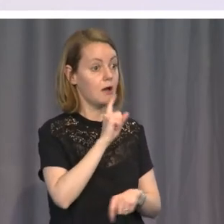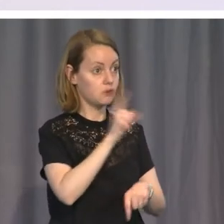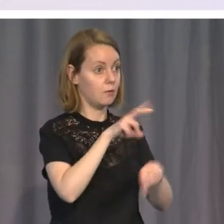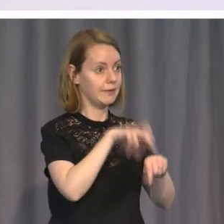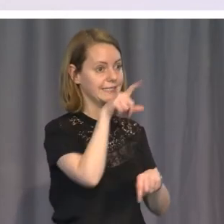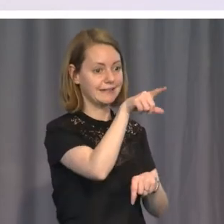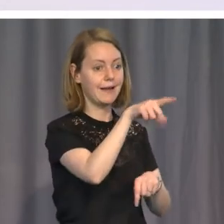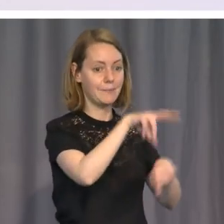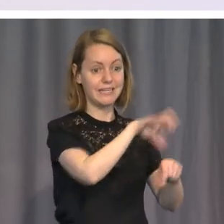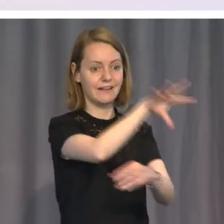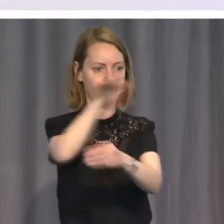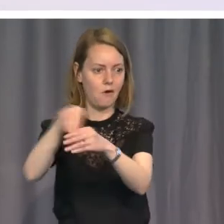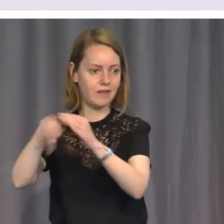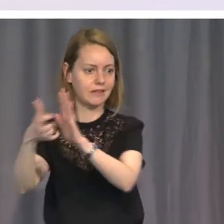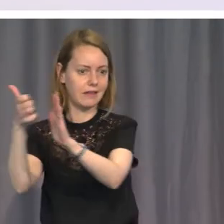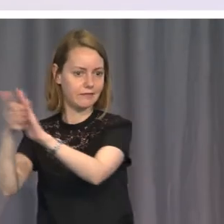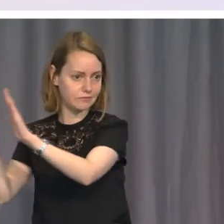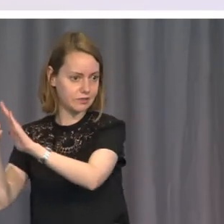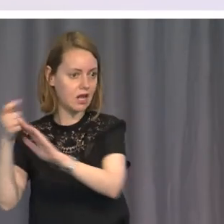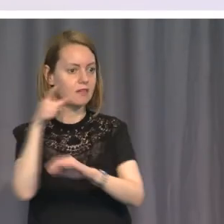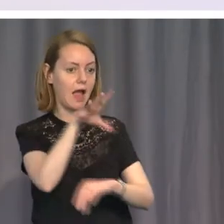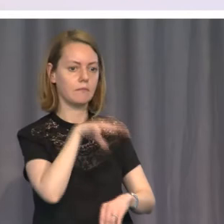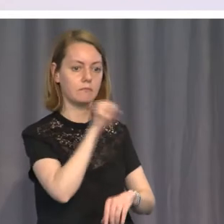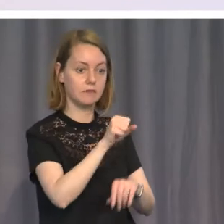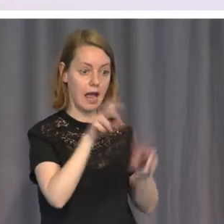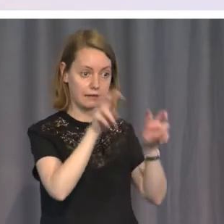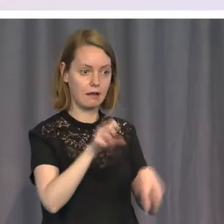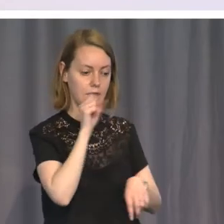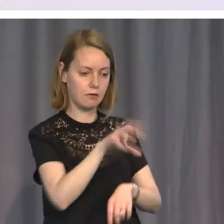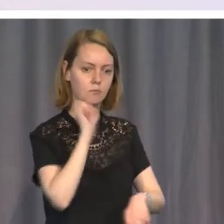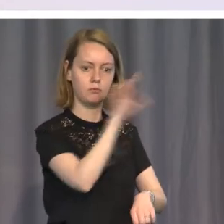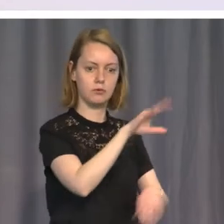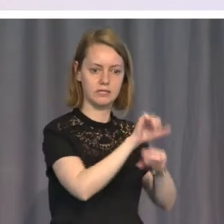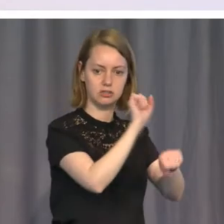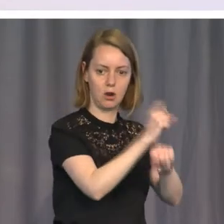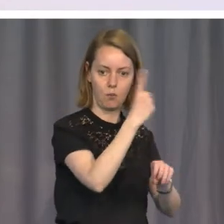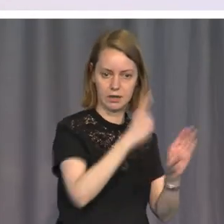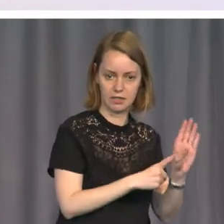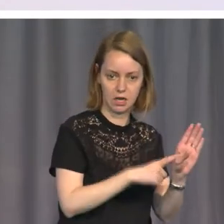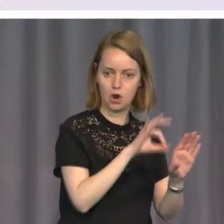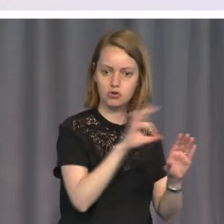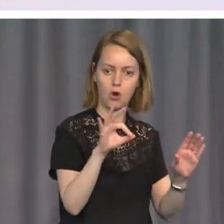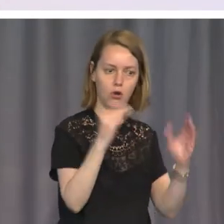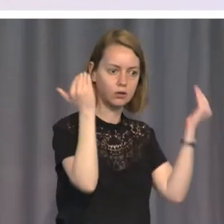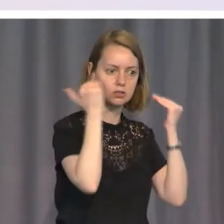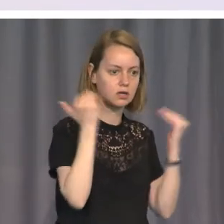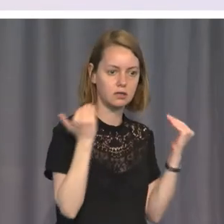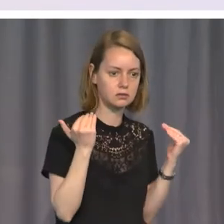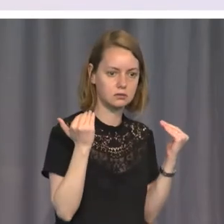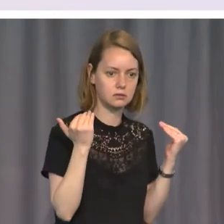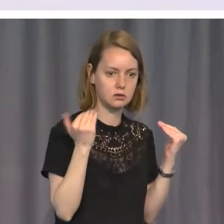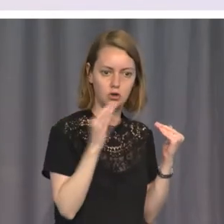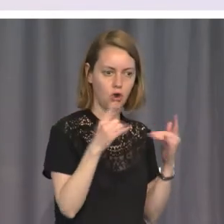They arrested him, kept him in prison for a year without trial, thanks to Lickspittle judges who